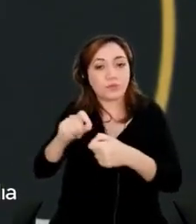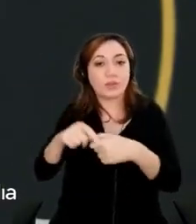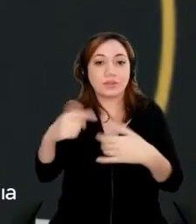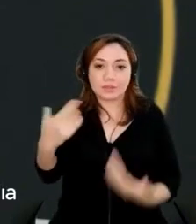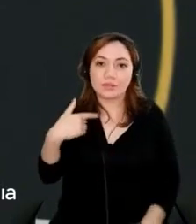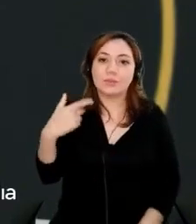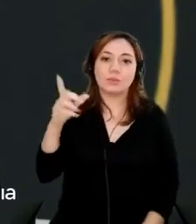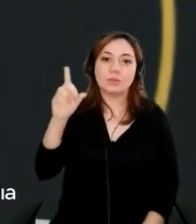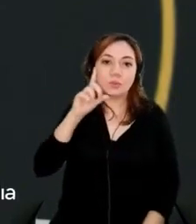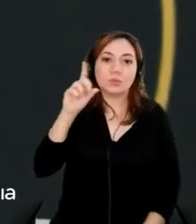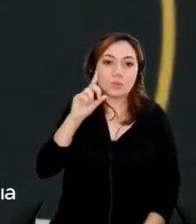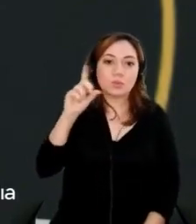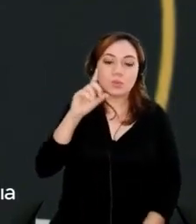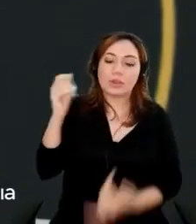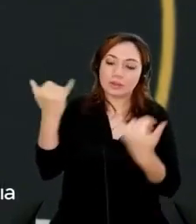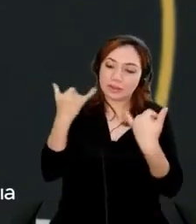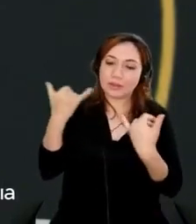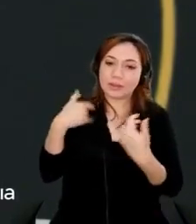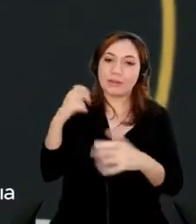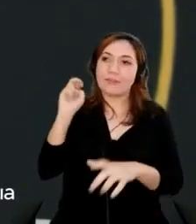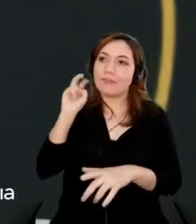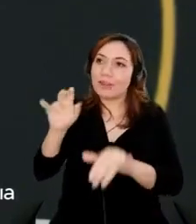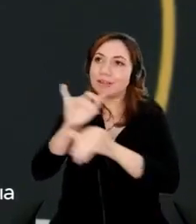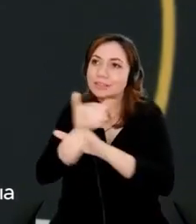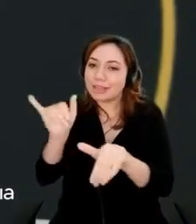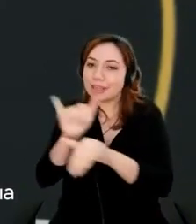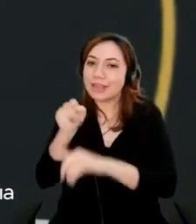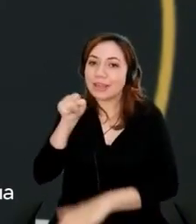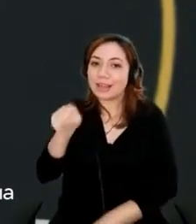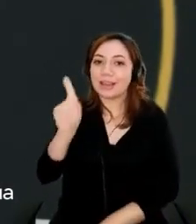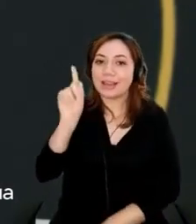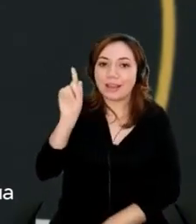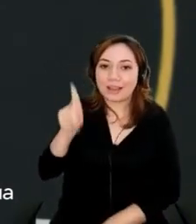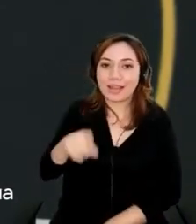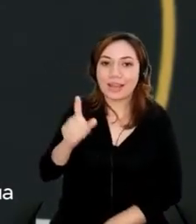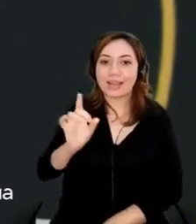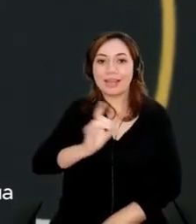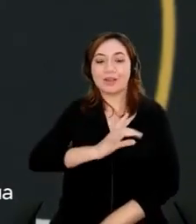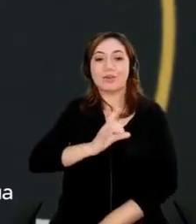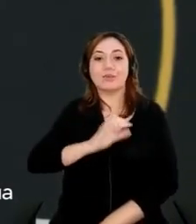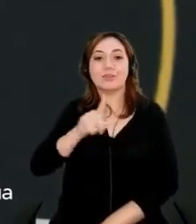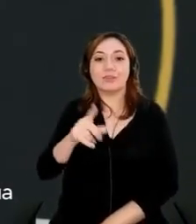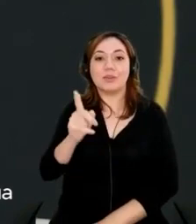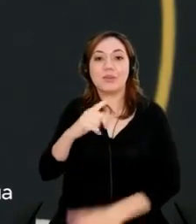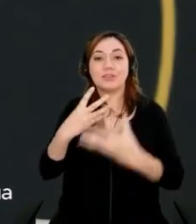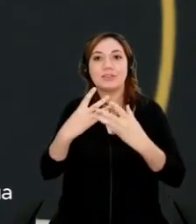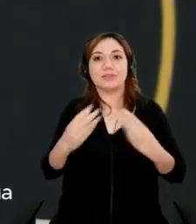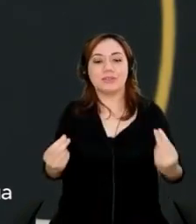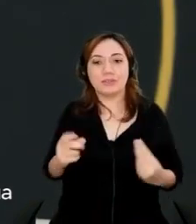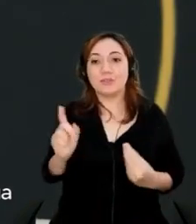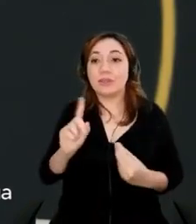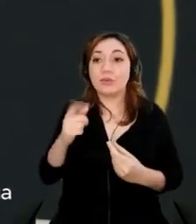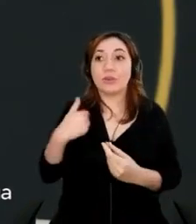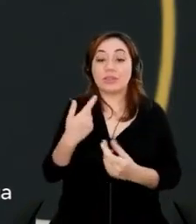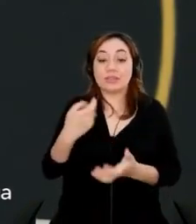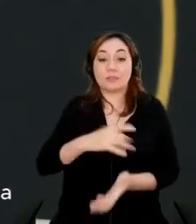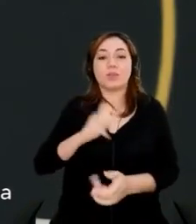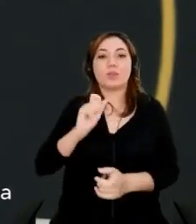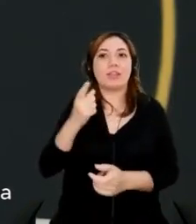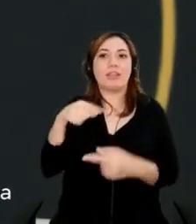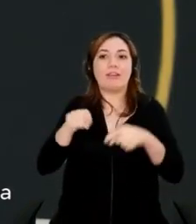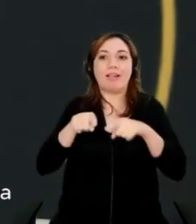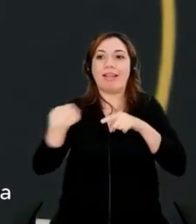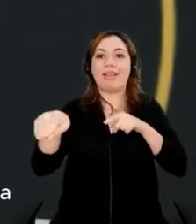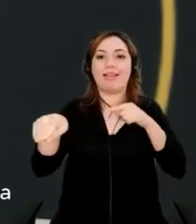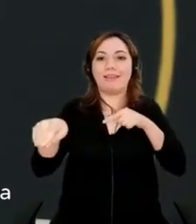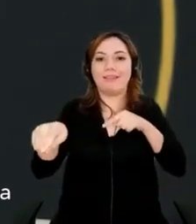news there, there is AI. And that's just where our fear of not only missing out, our fear of not keeping up. That's also the part of it.